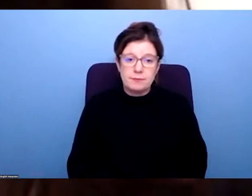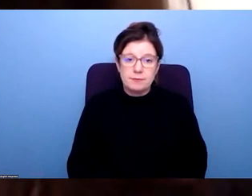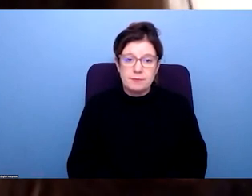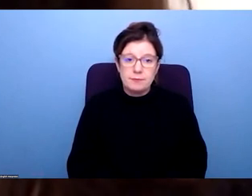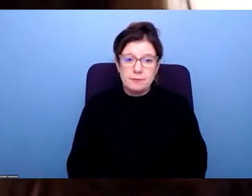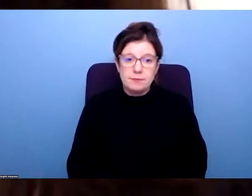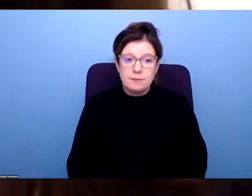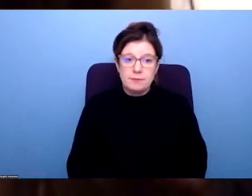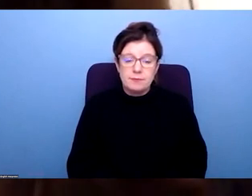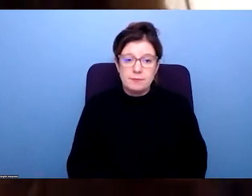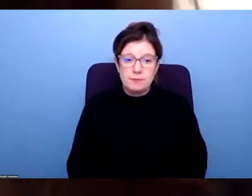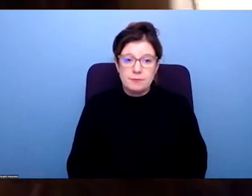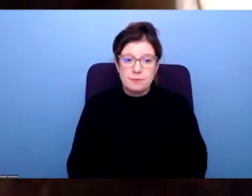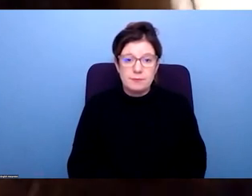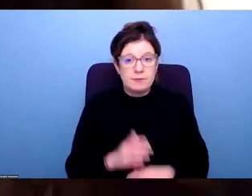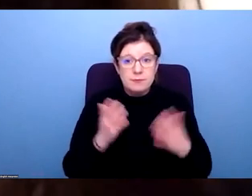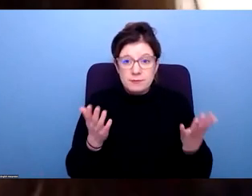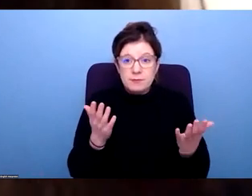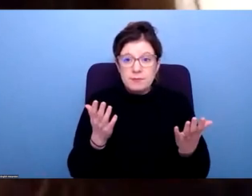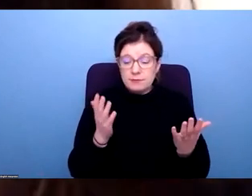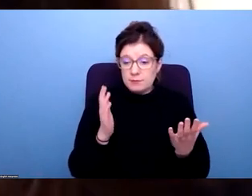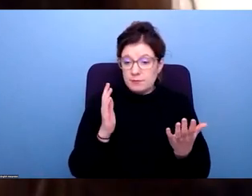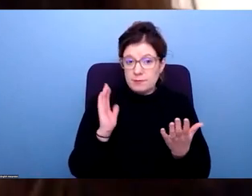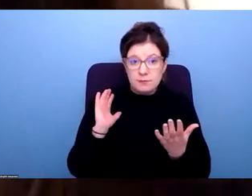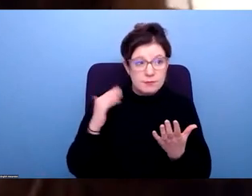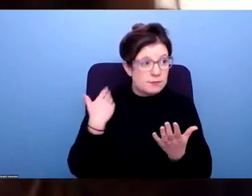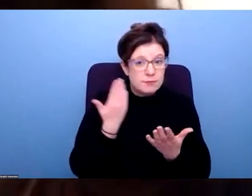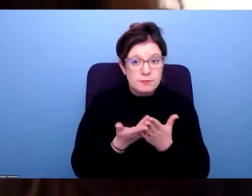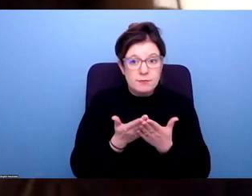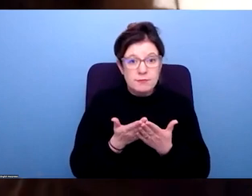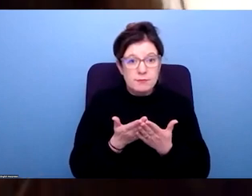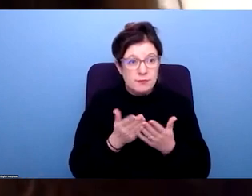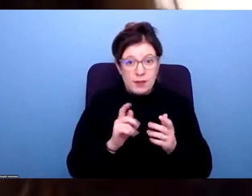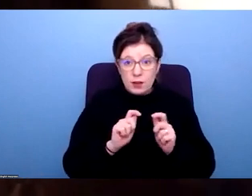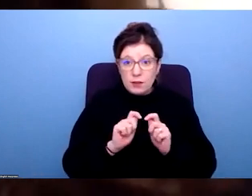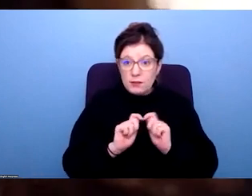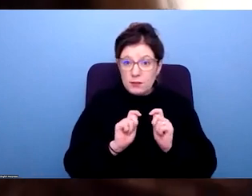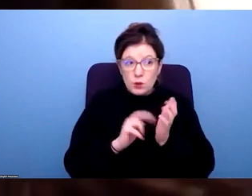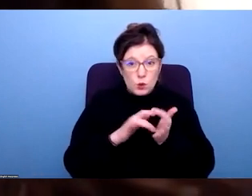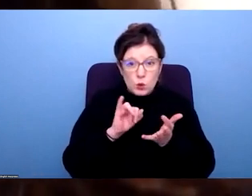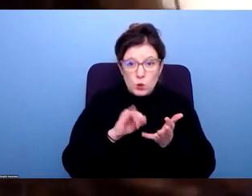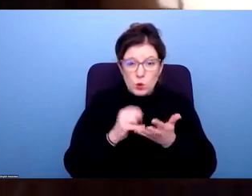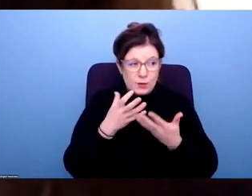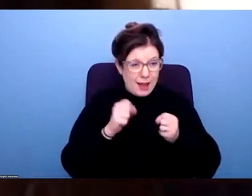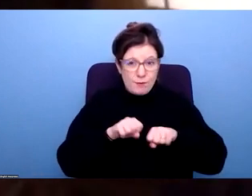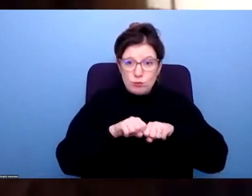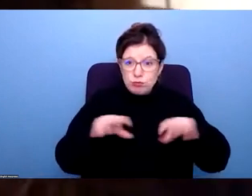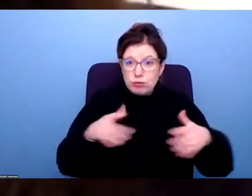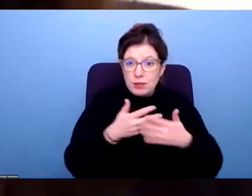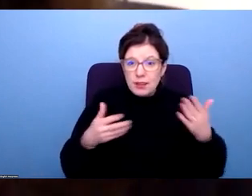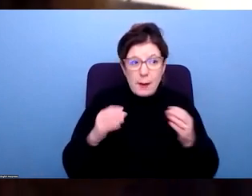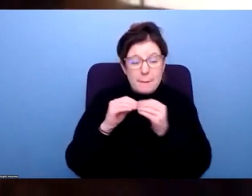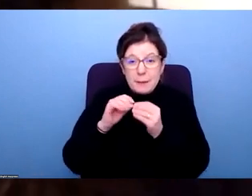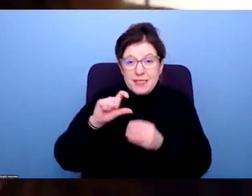it has not many days have gone by where I haven't seen another story in the news. And I haven't seen someone like the BBC